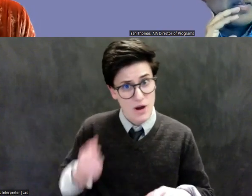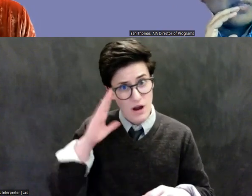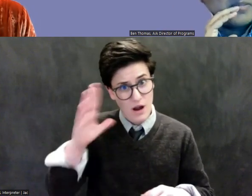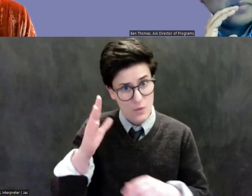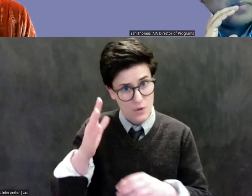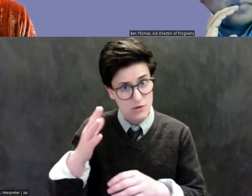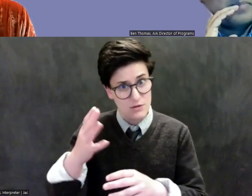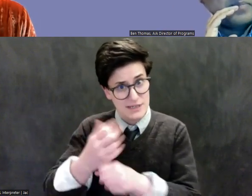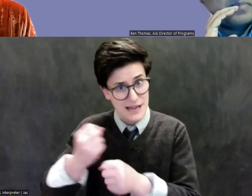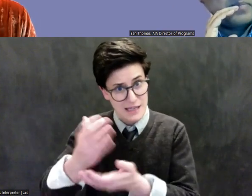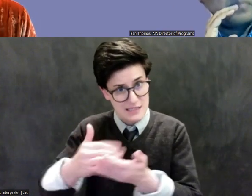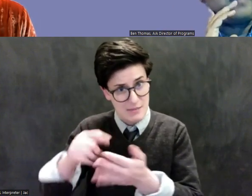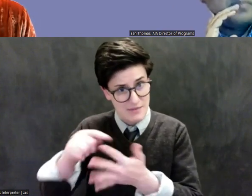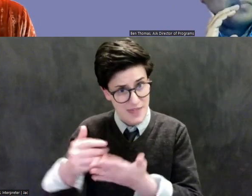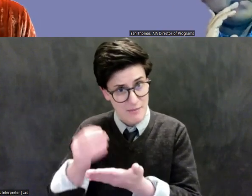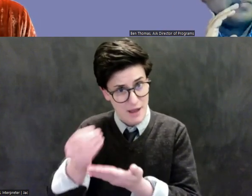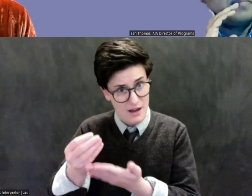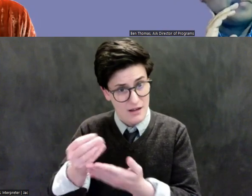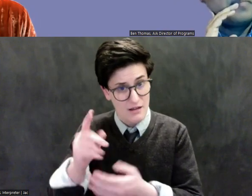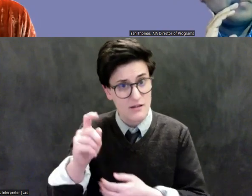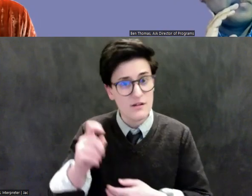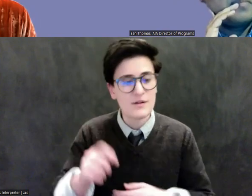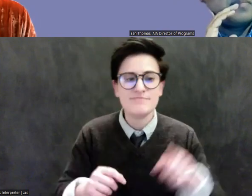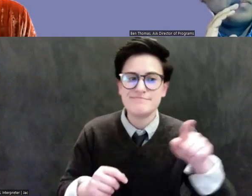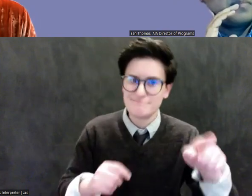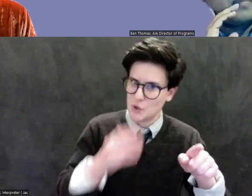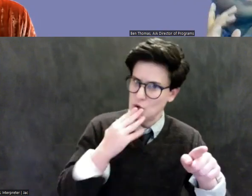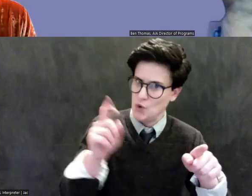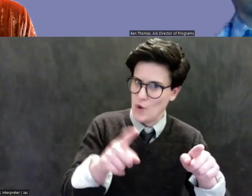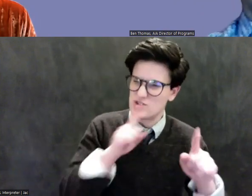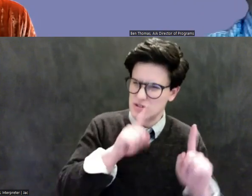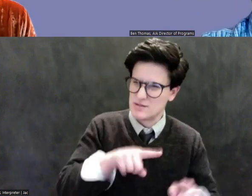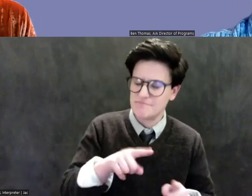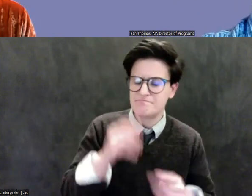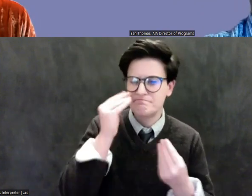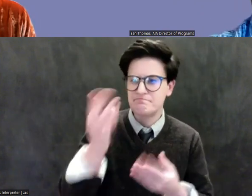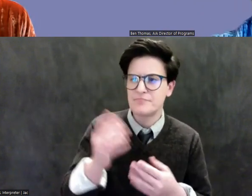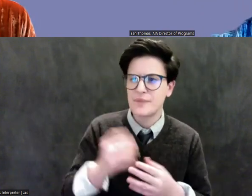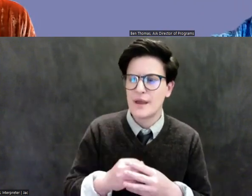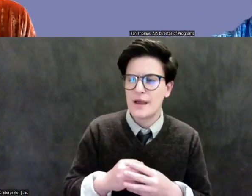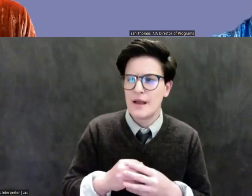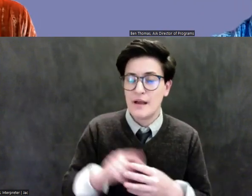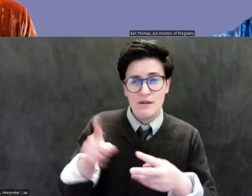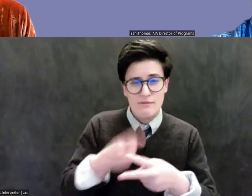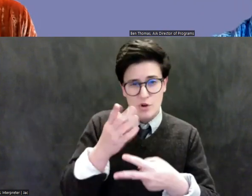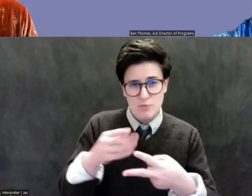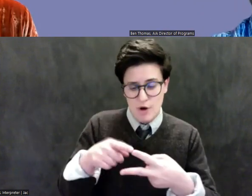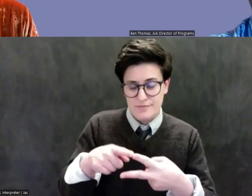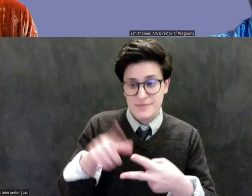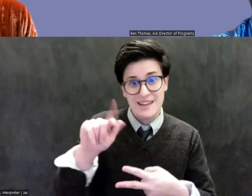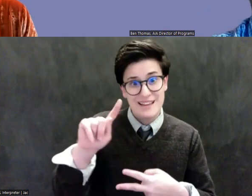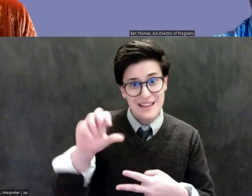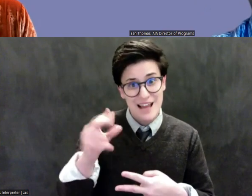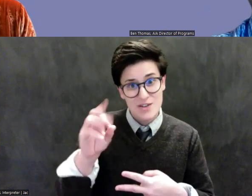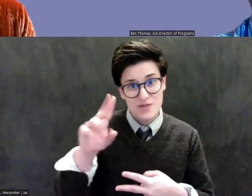Um, for to the first question, the, the status of the collection, um, Latchford's death extinguished the